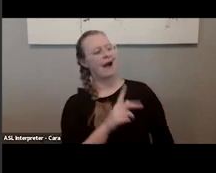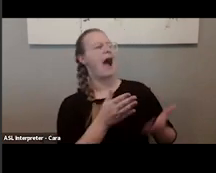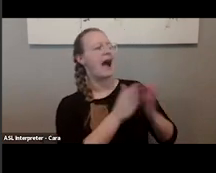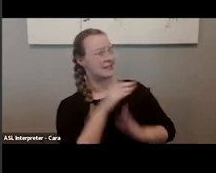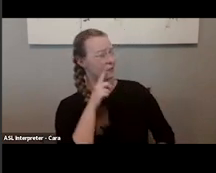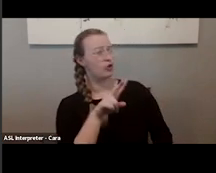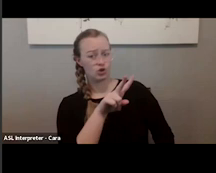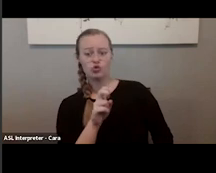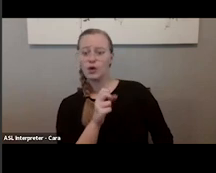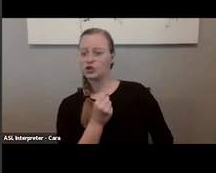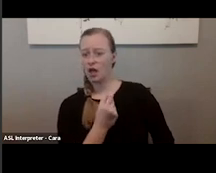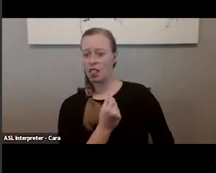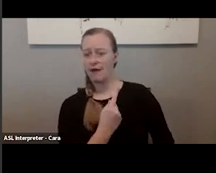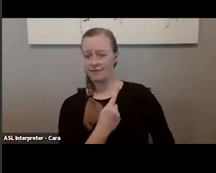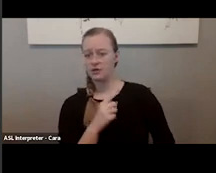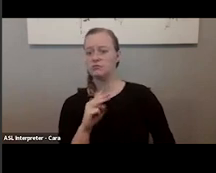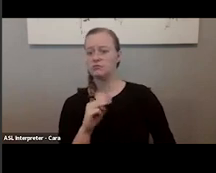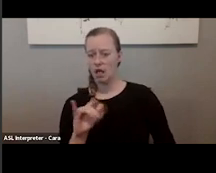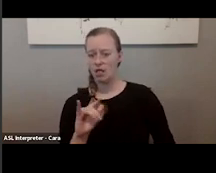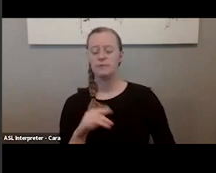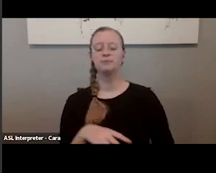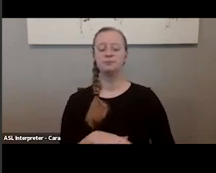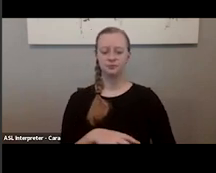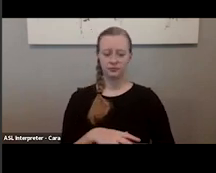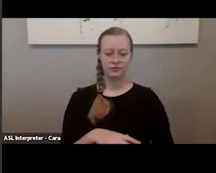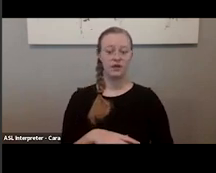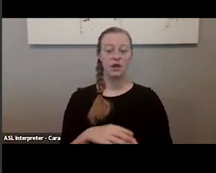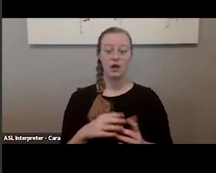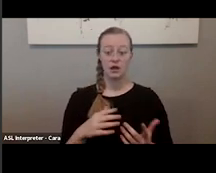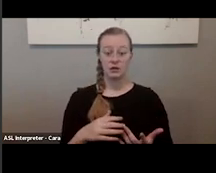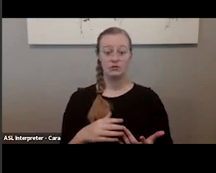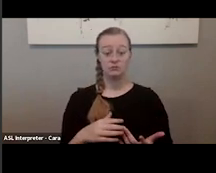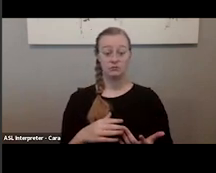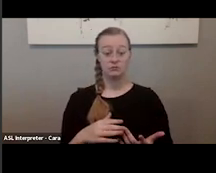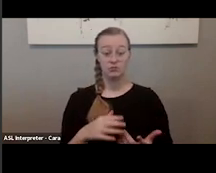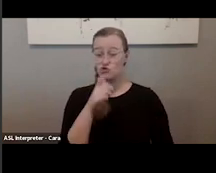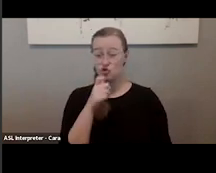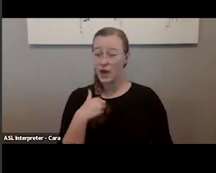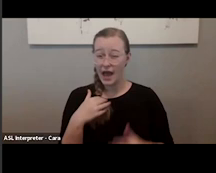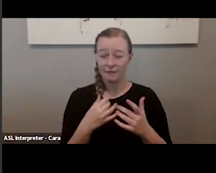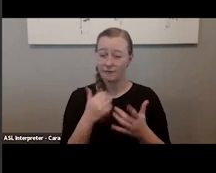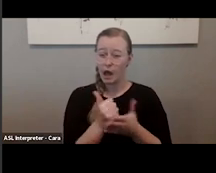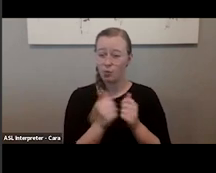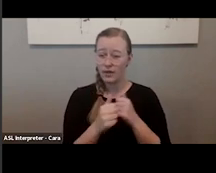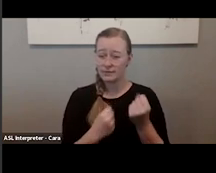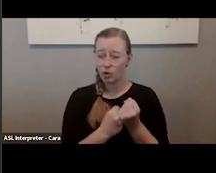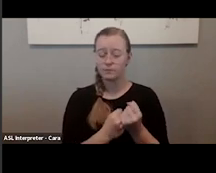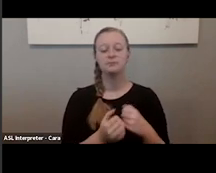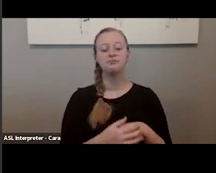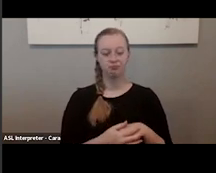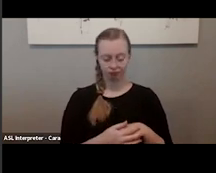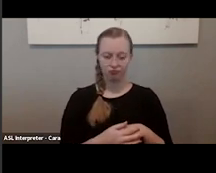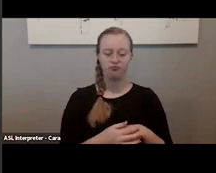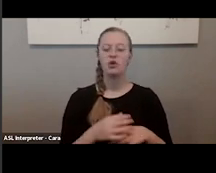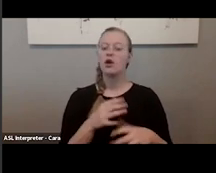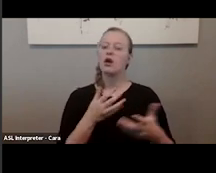$211 million. And here's who all of us have to help us with that support. We worked with the